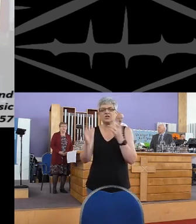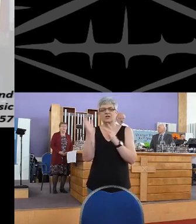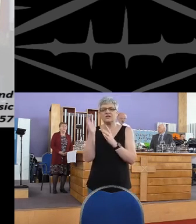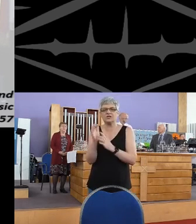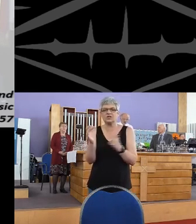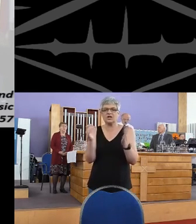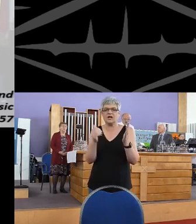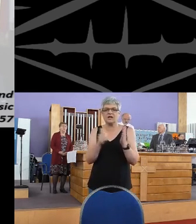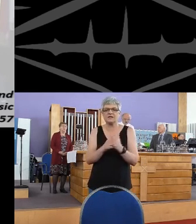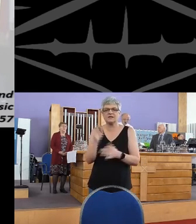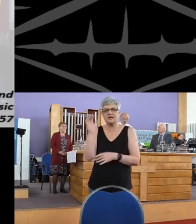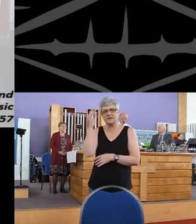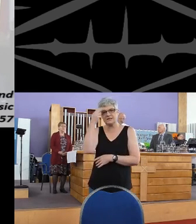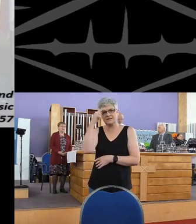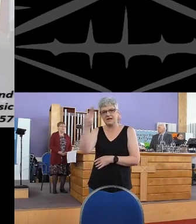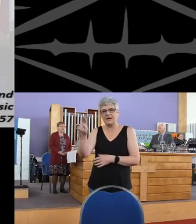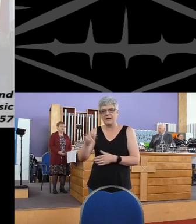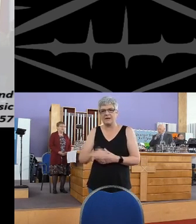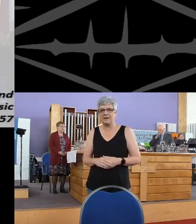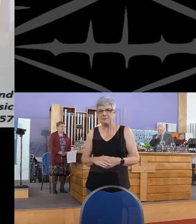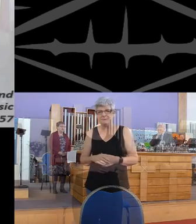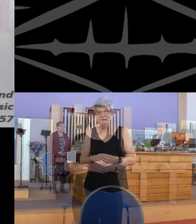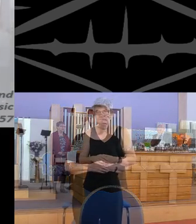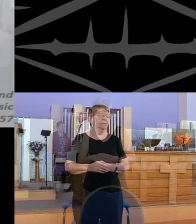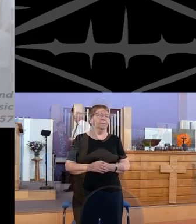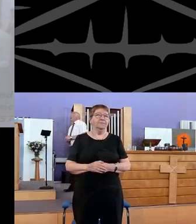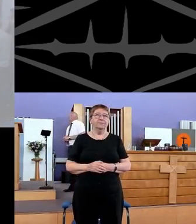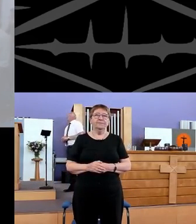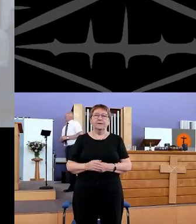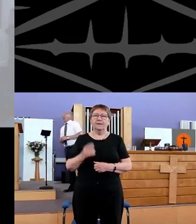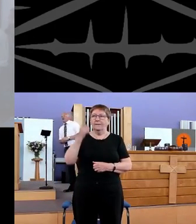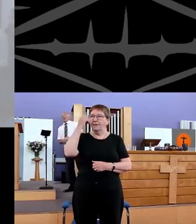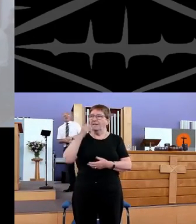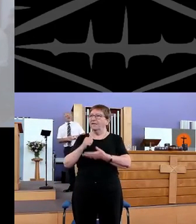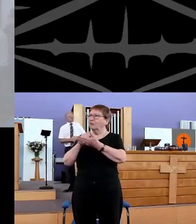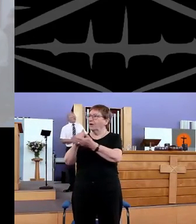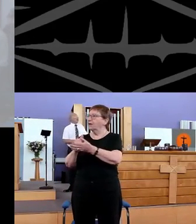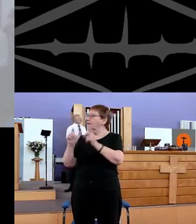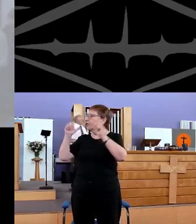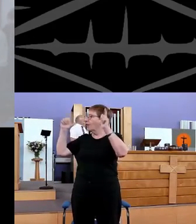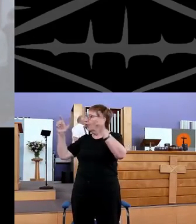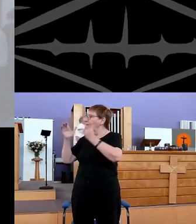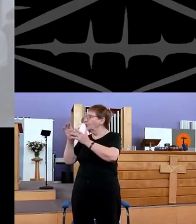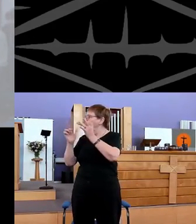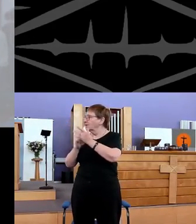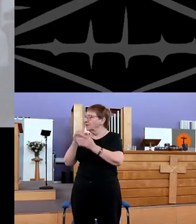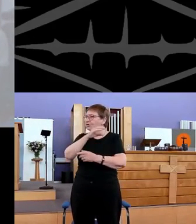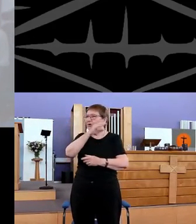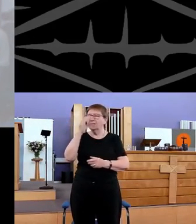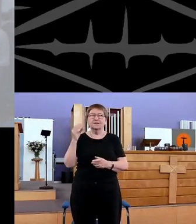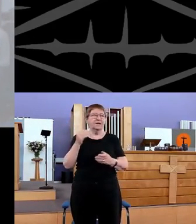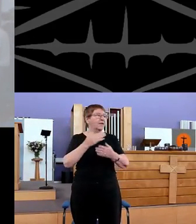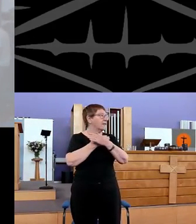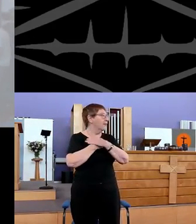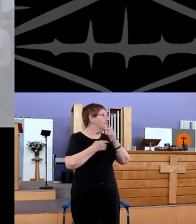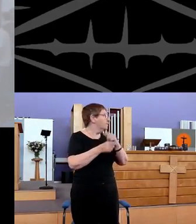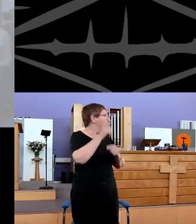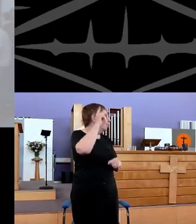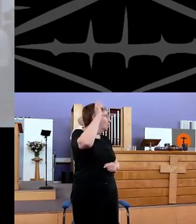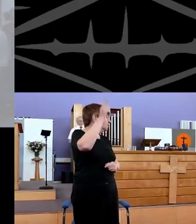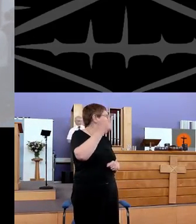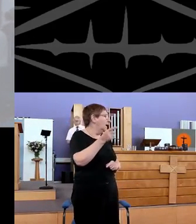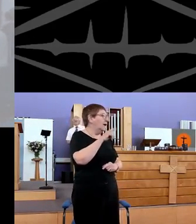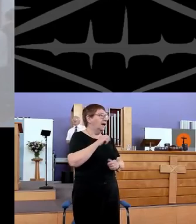name. With grace from our Lord Jesus Christ, the love of